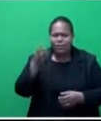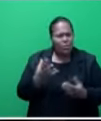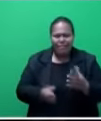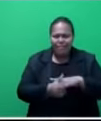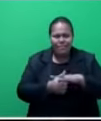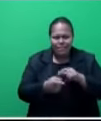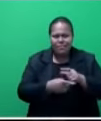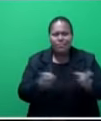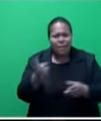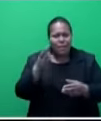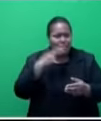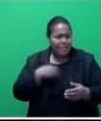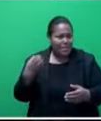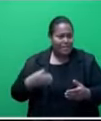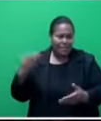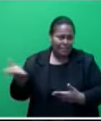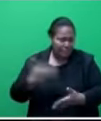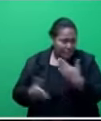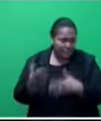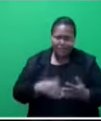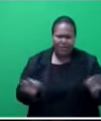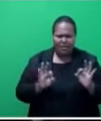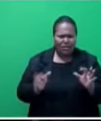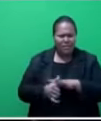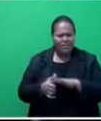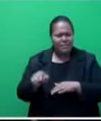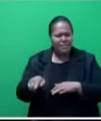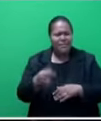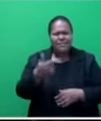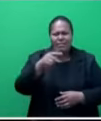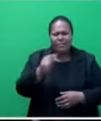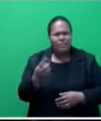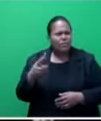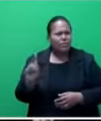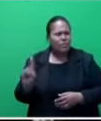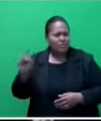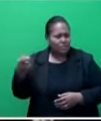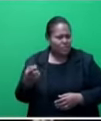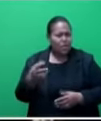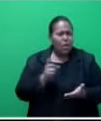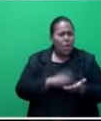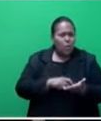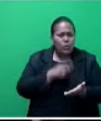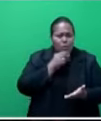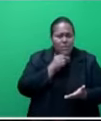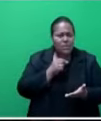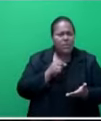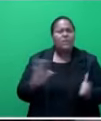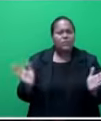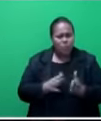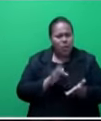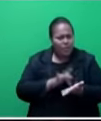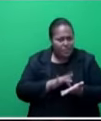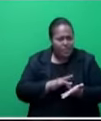some good examples of that 7000, 14000, 21000 loan scheme that small and medium enterprises could